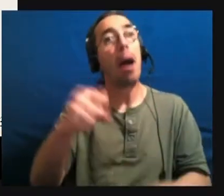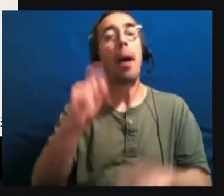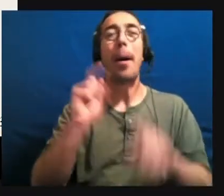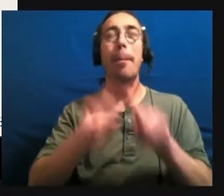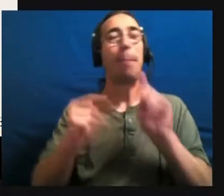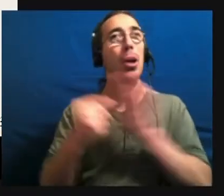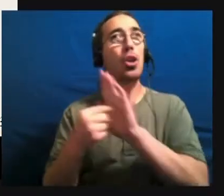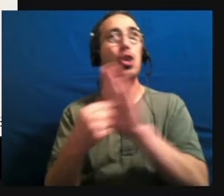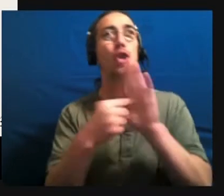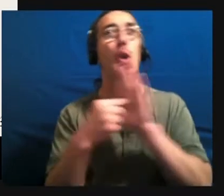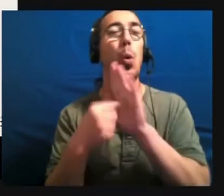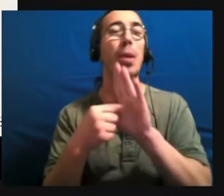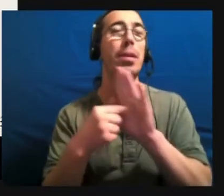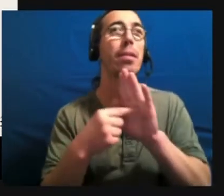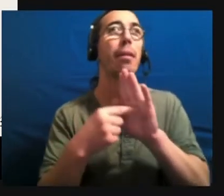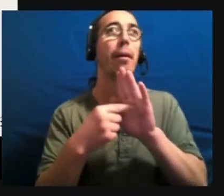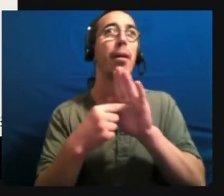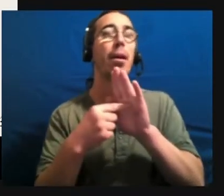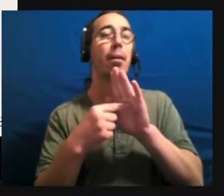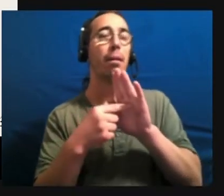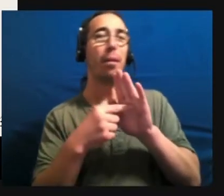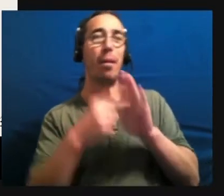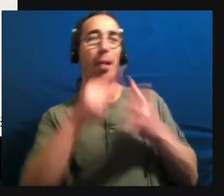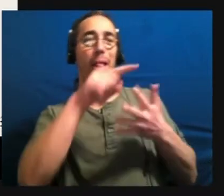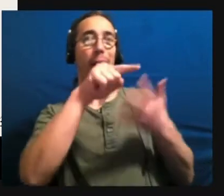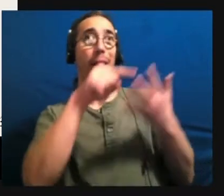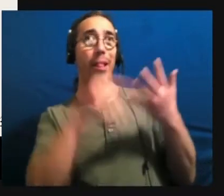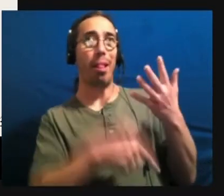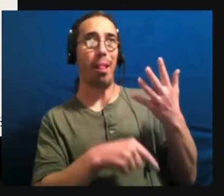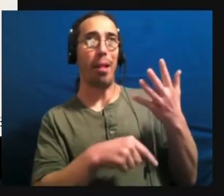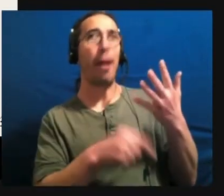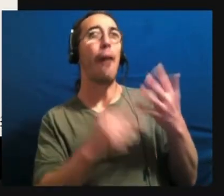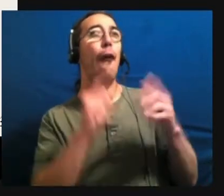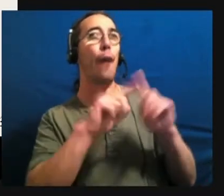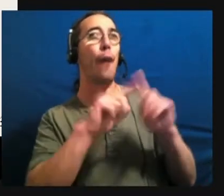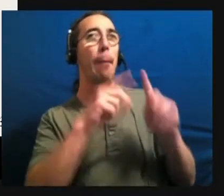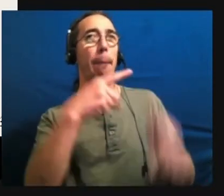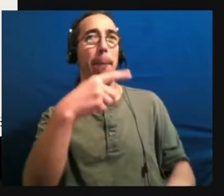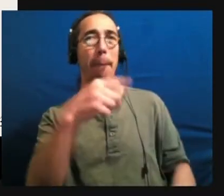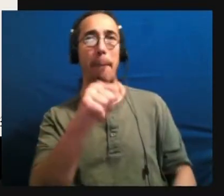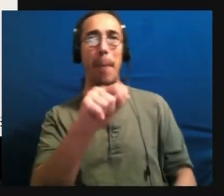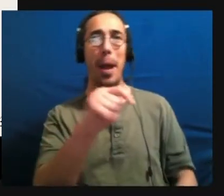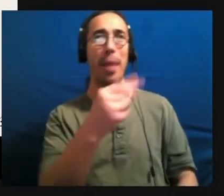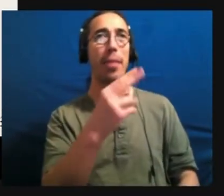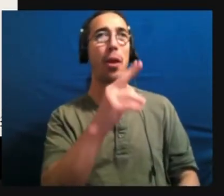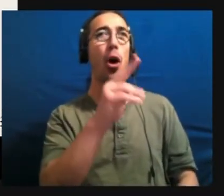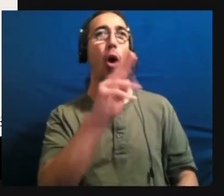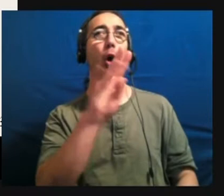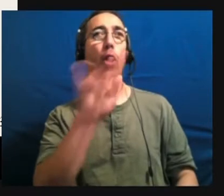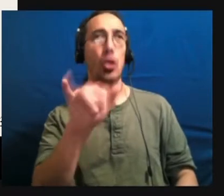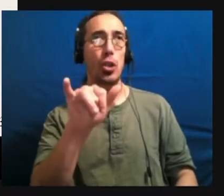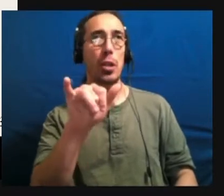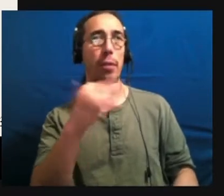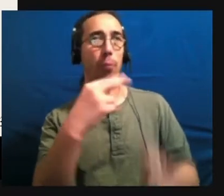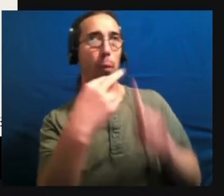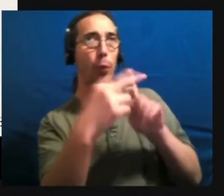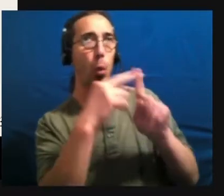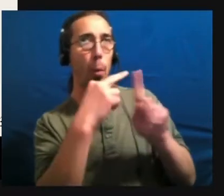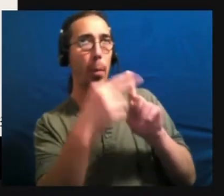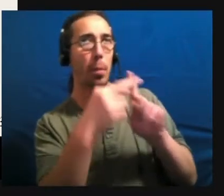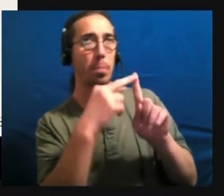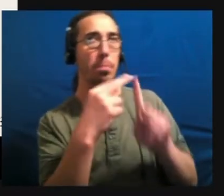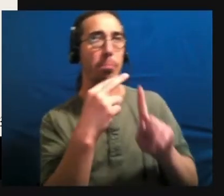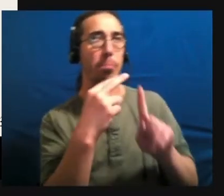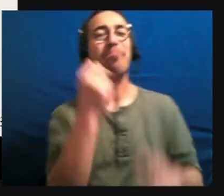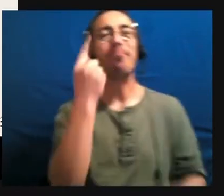the signs that you would look for from the pathology paradigm. So this is, it's a nuance, but it's a